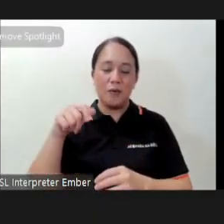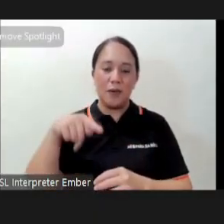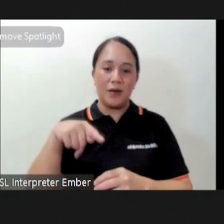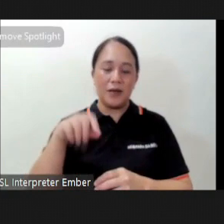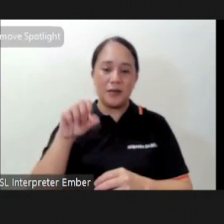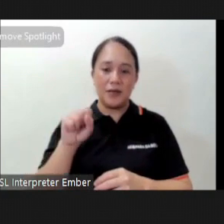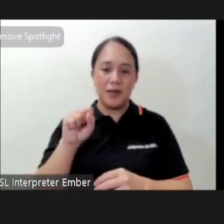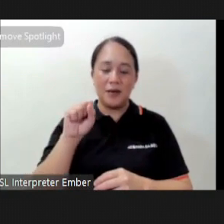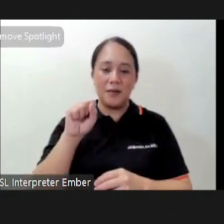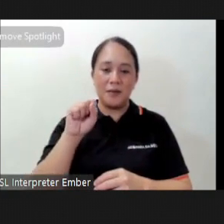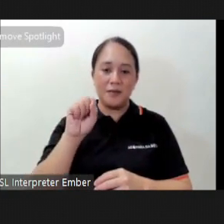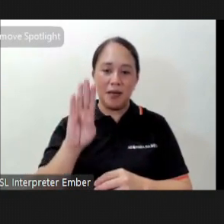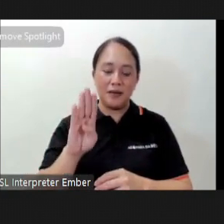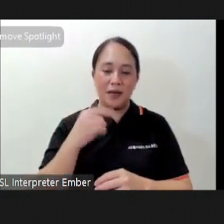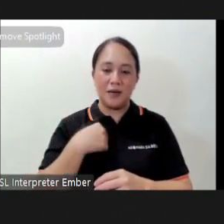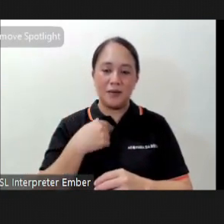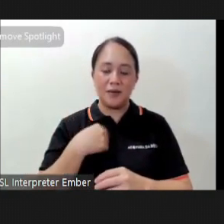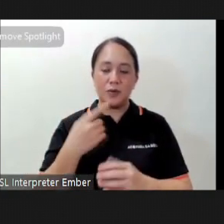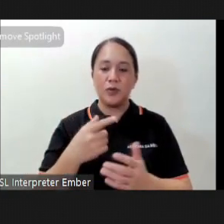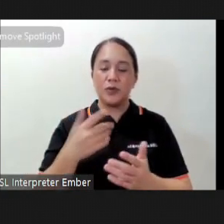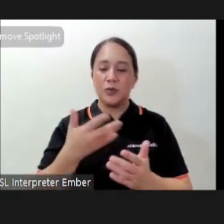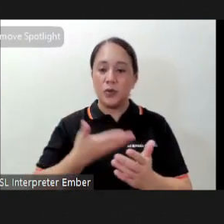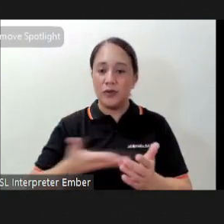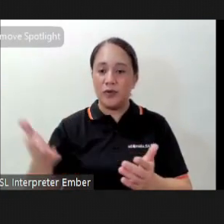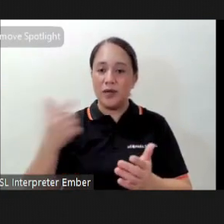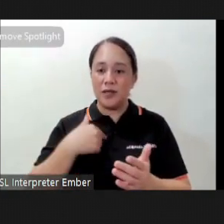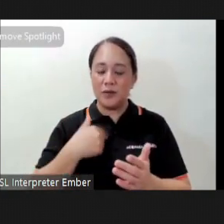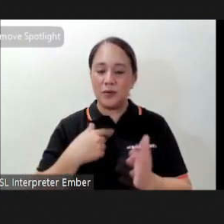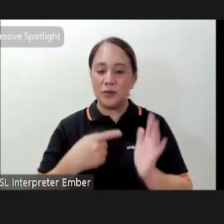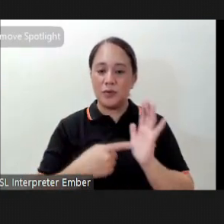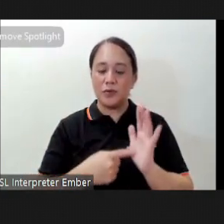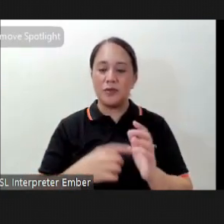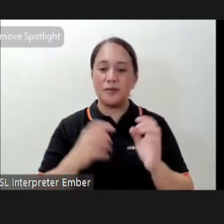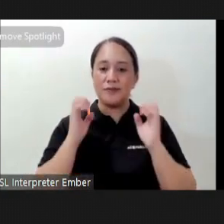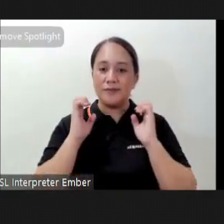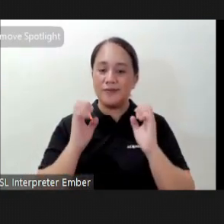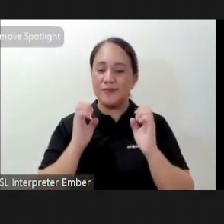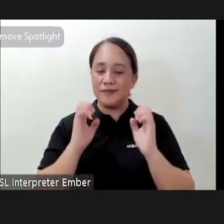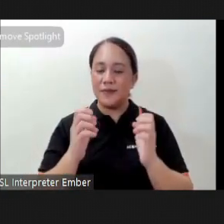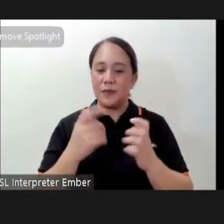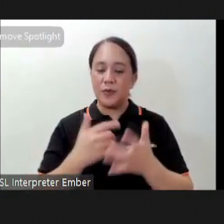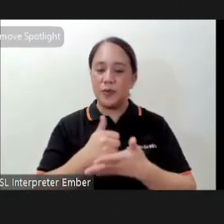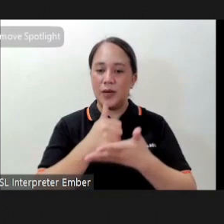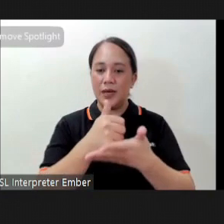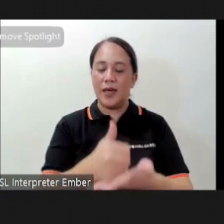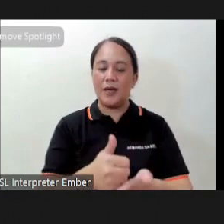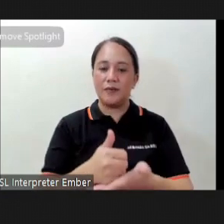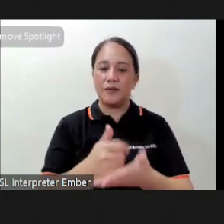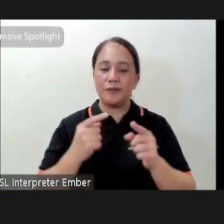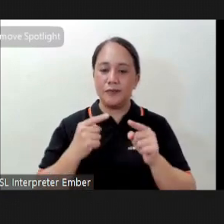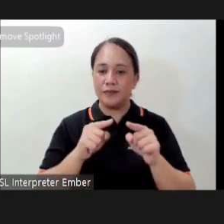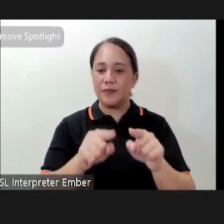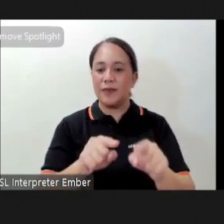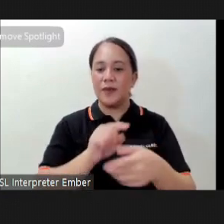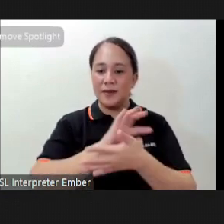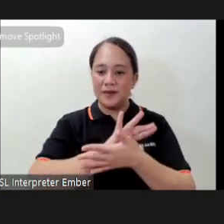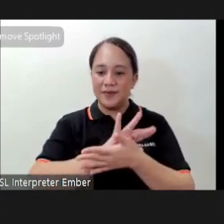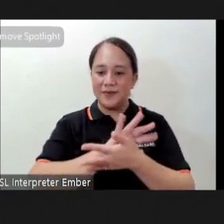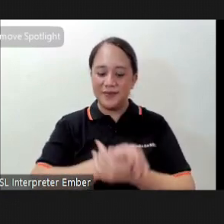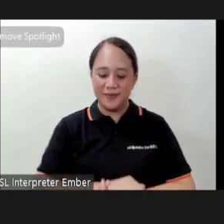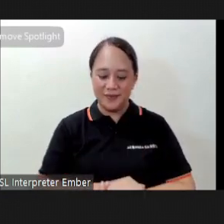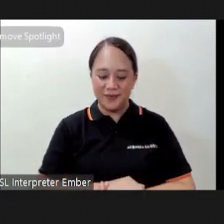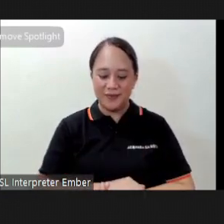inviting rope flow Philippines to discuss this relatively new fitness practice which can help with coping with pandemic fatigue